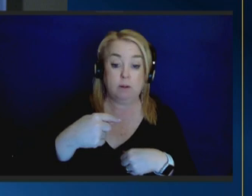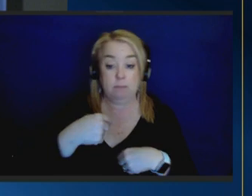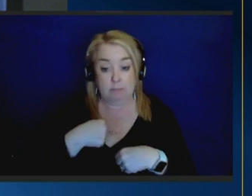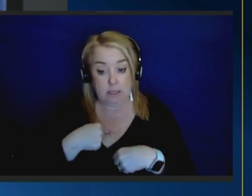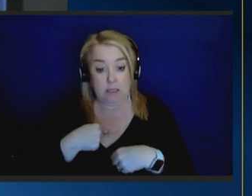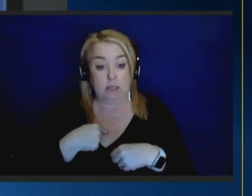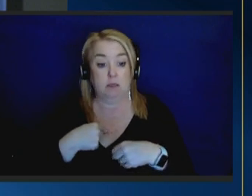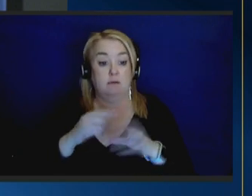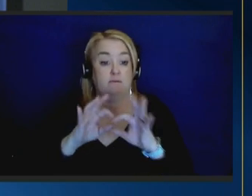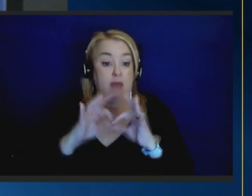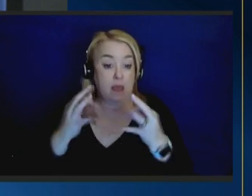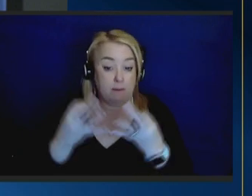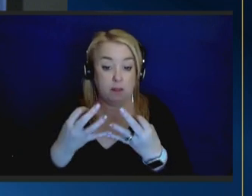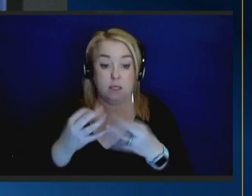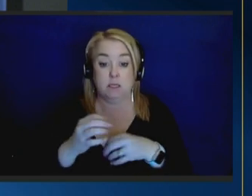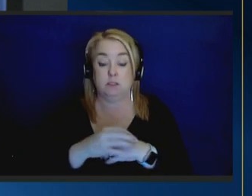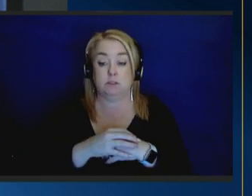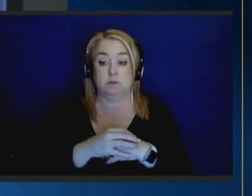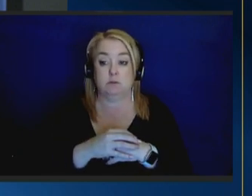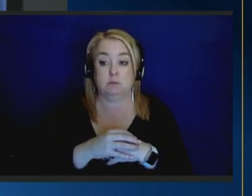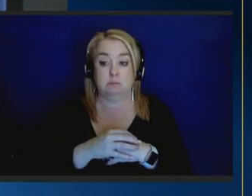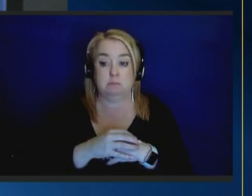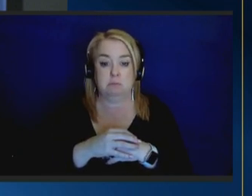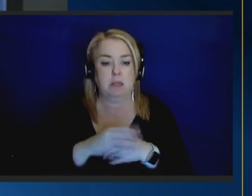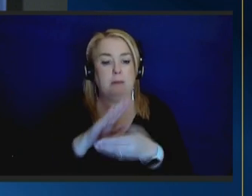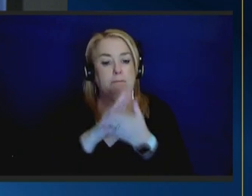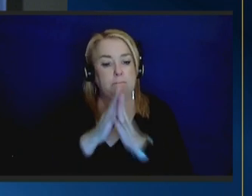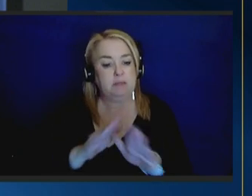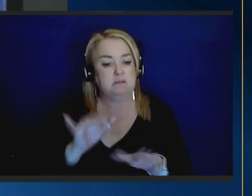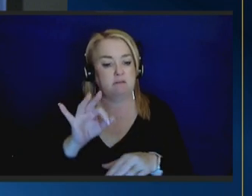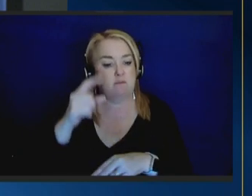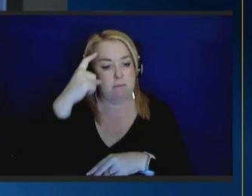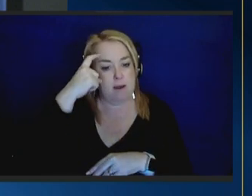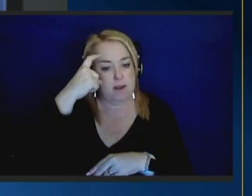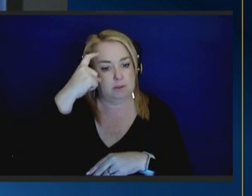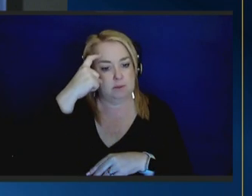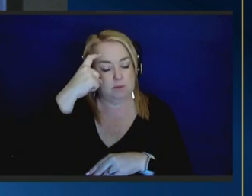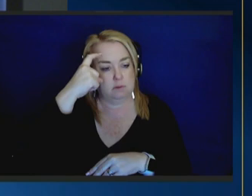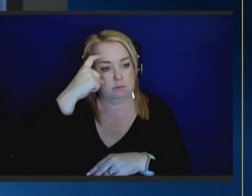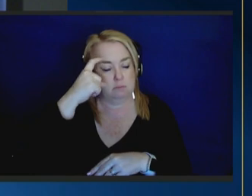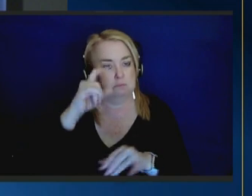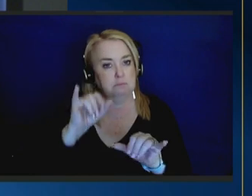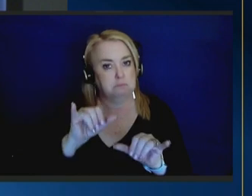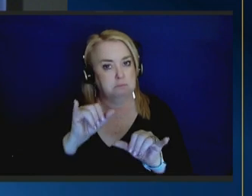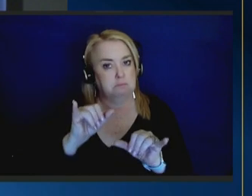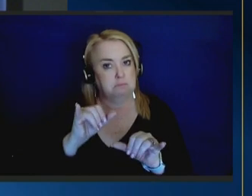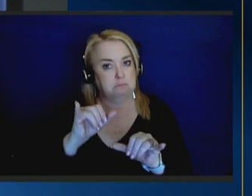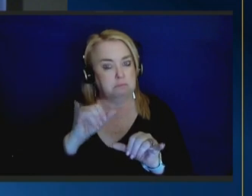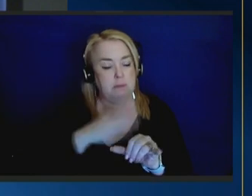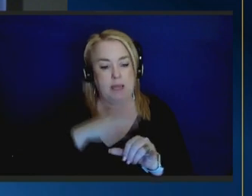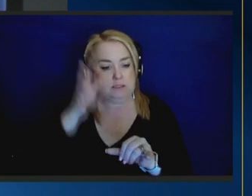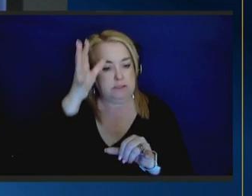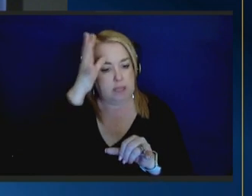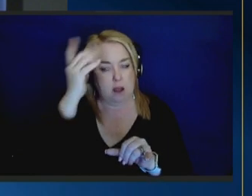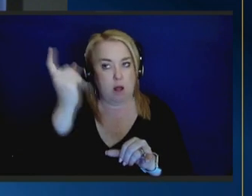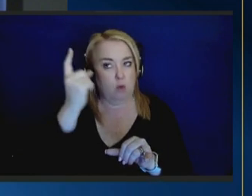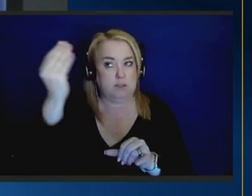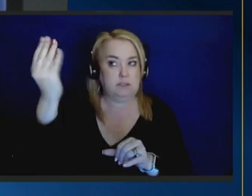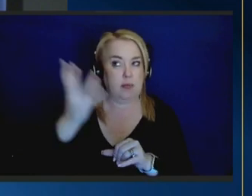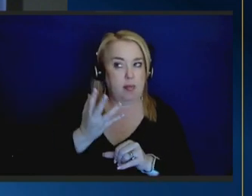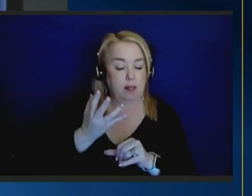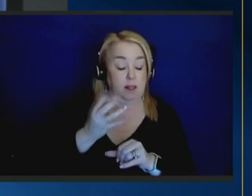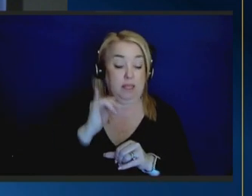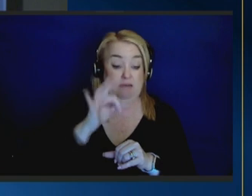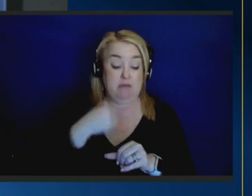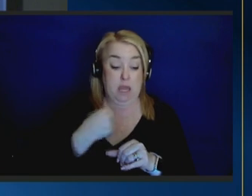peace of mind peace of mind to know as my dad would always tell me if i can get up in the